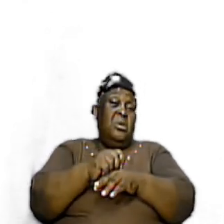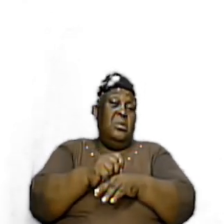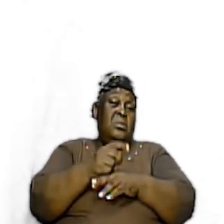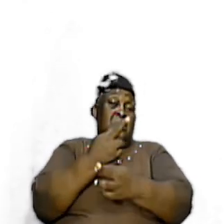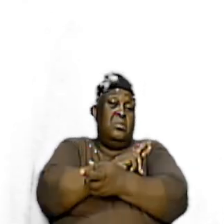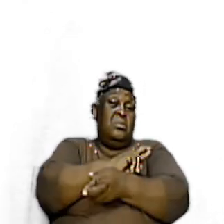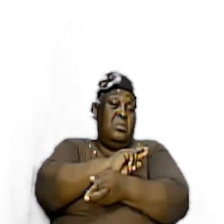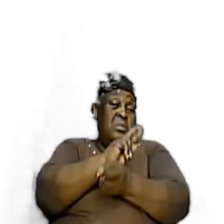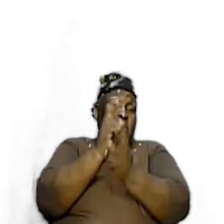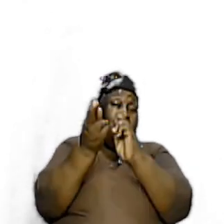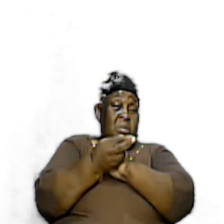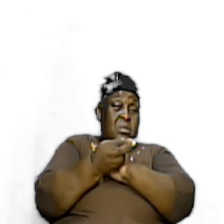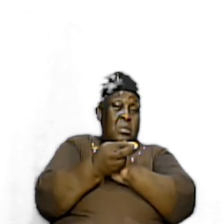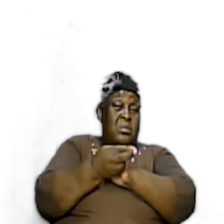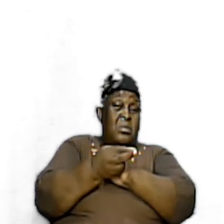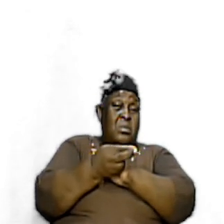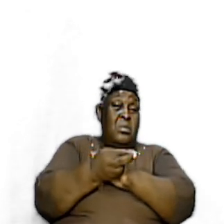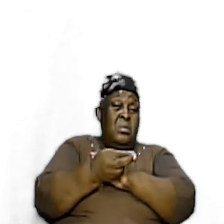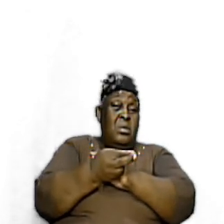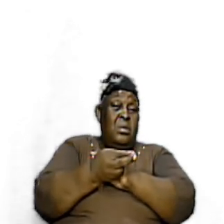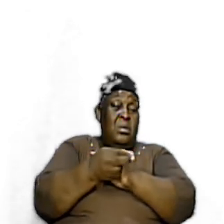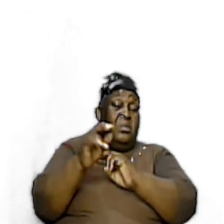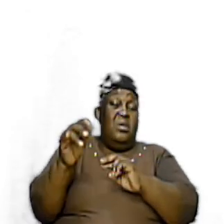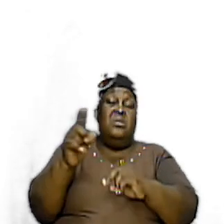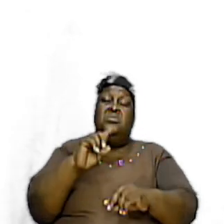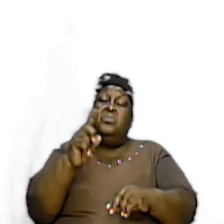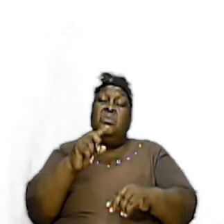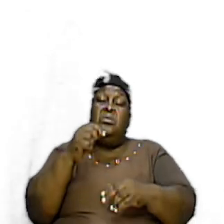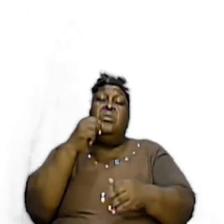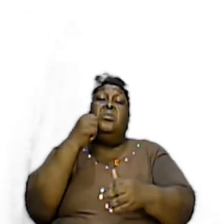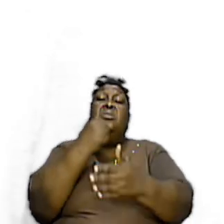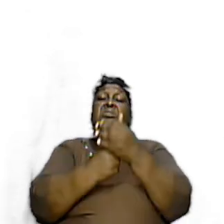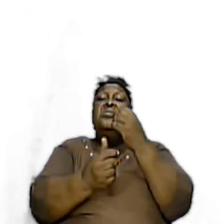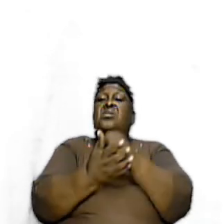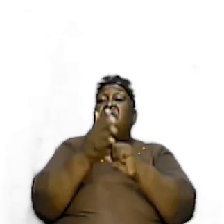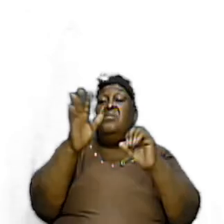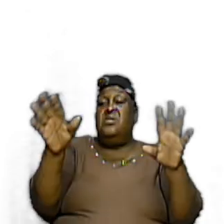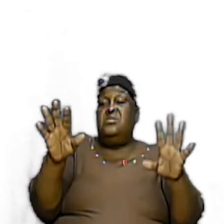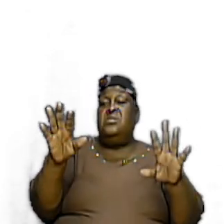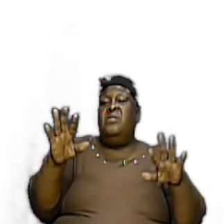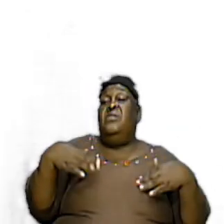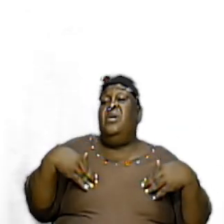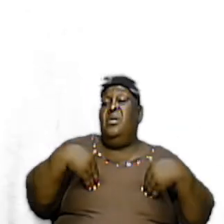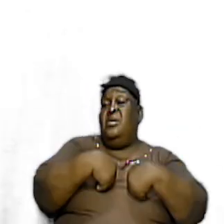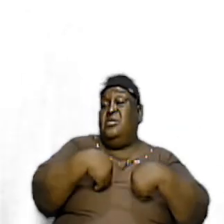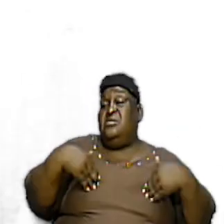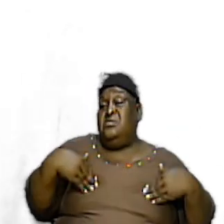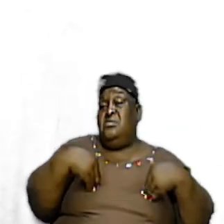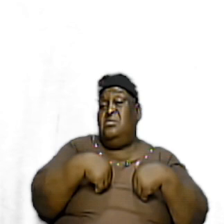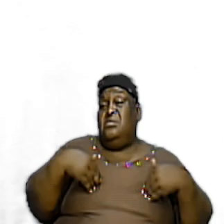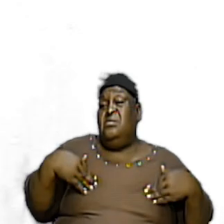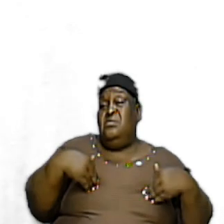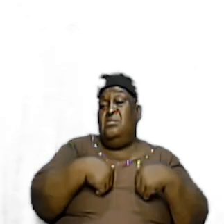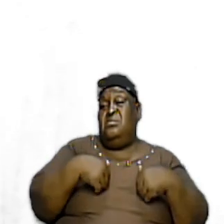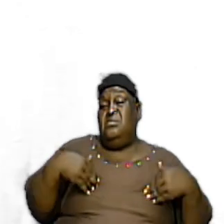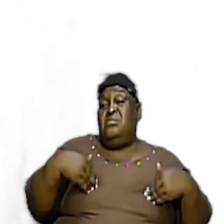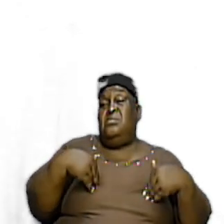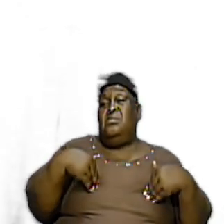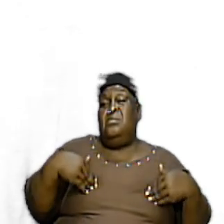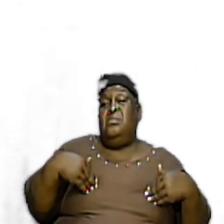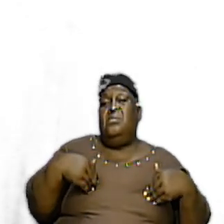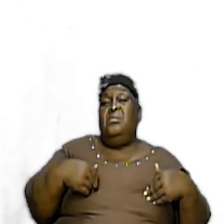that's where you make the sacrifice of your animal and that speaks to repentance